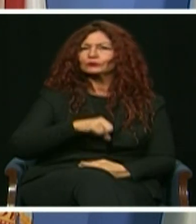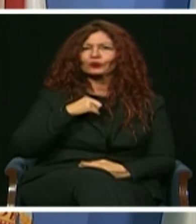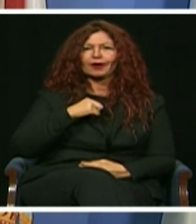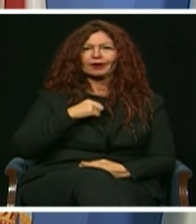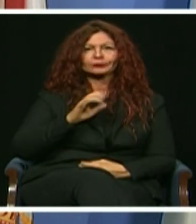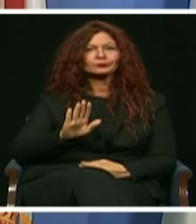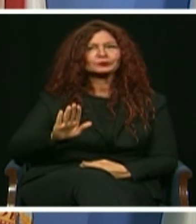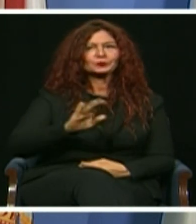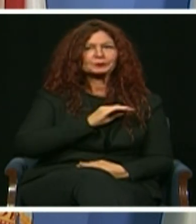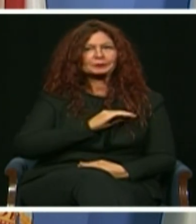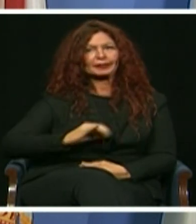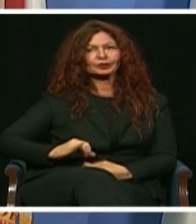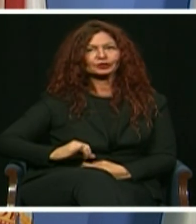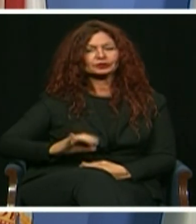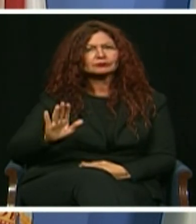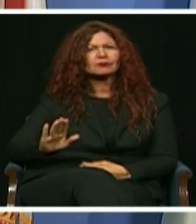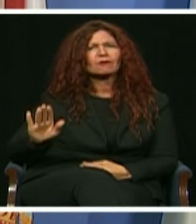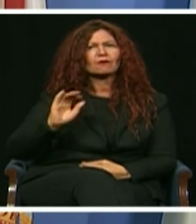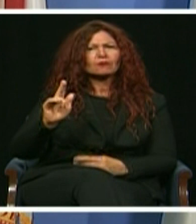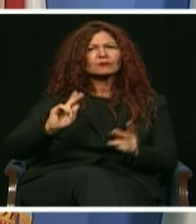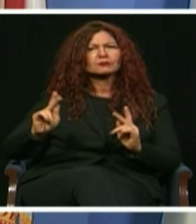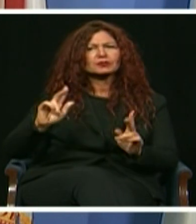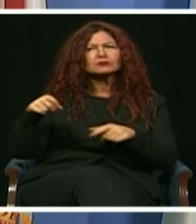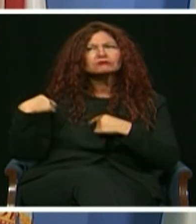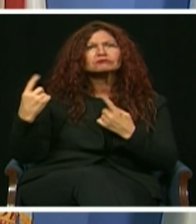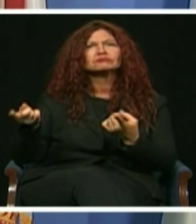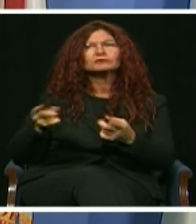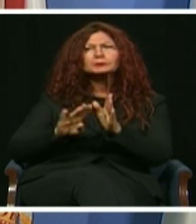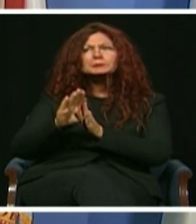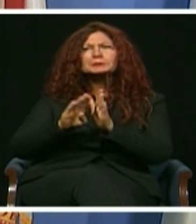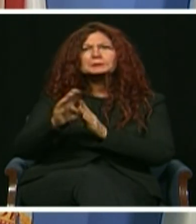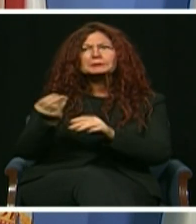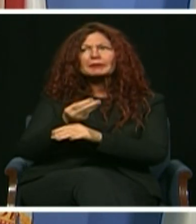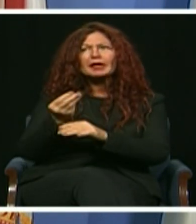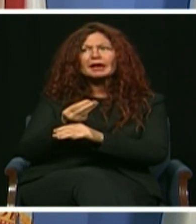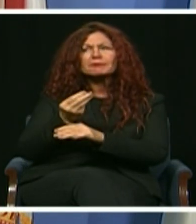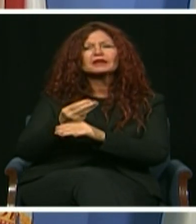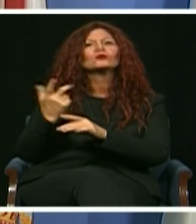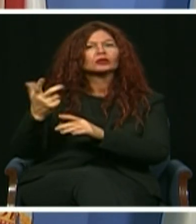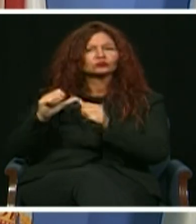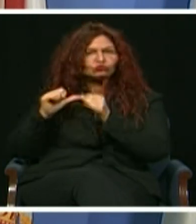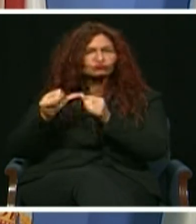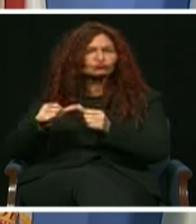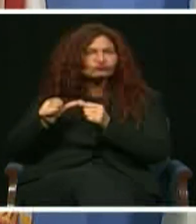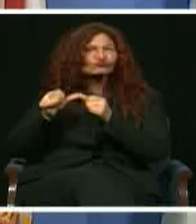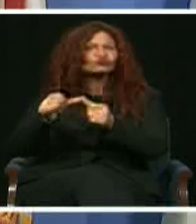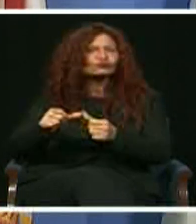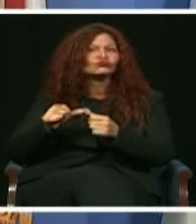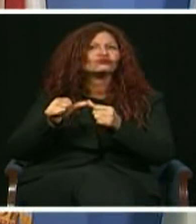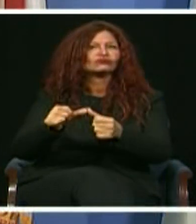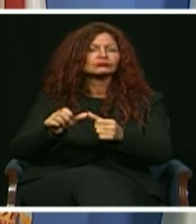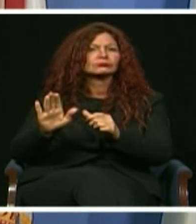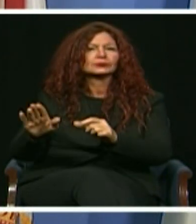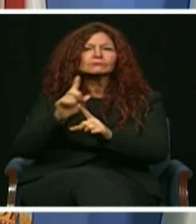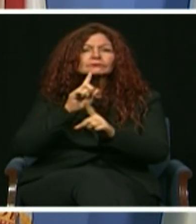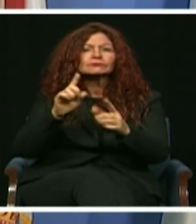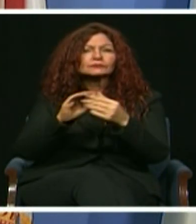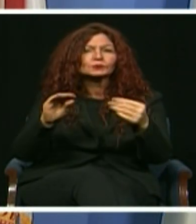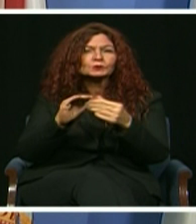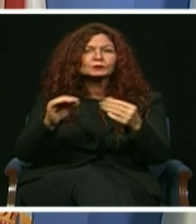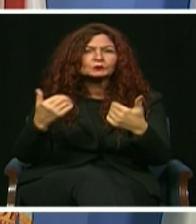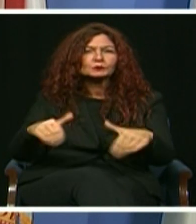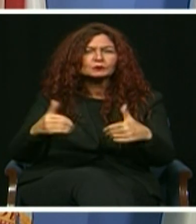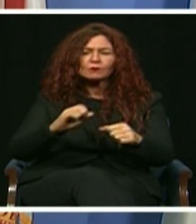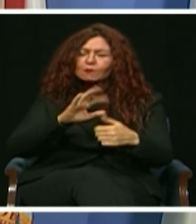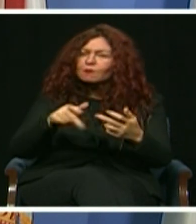legacy of so many pioneers and all the people past and present who love Miami-Dade and have put in their sweat